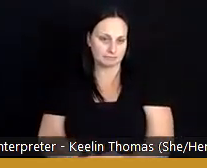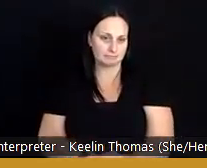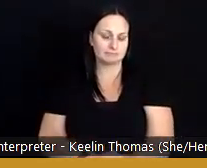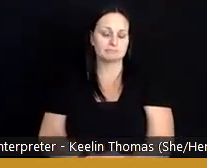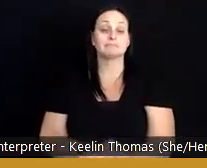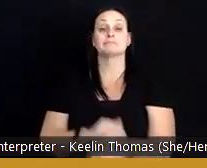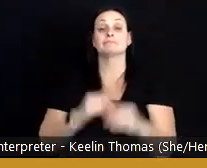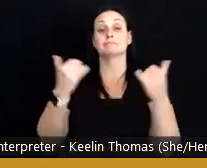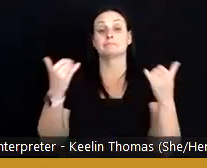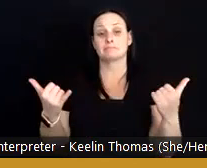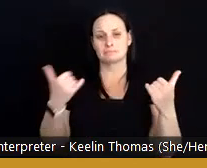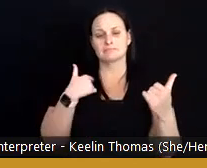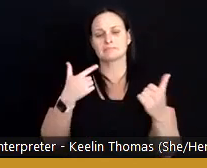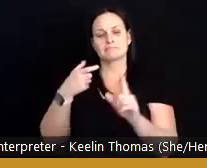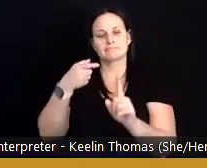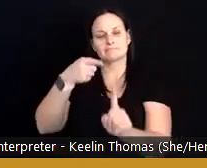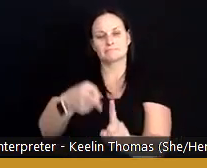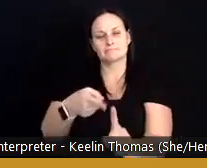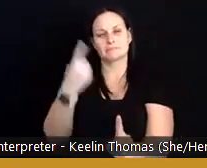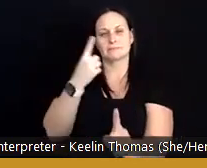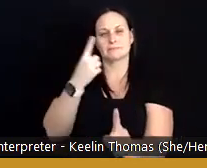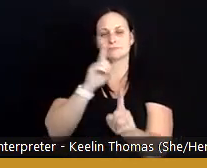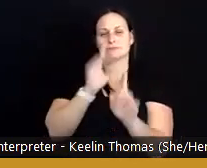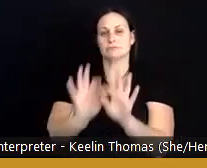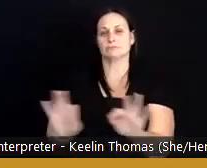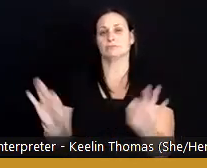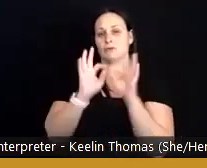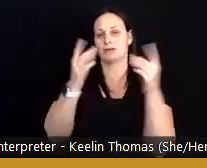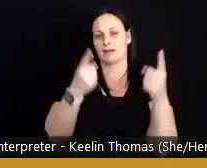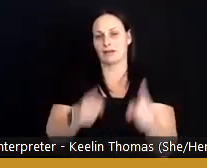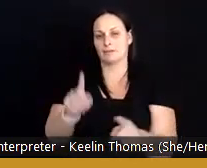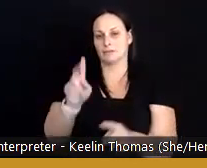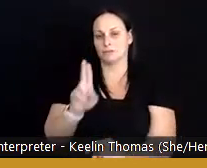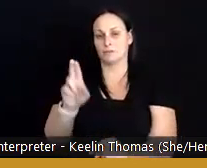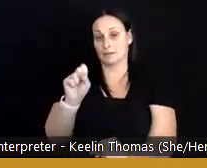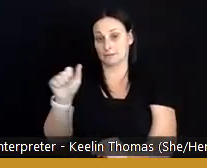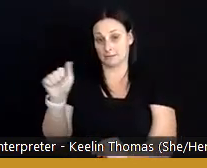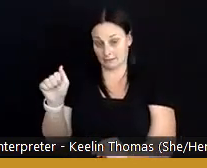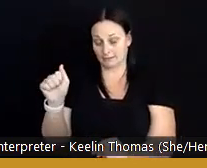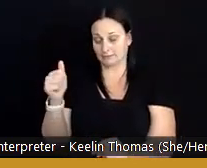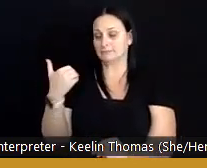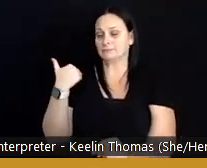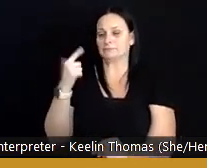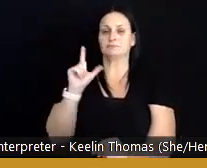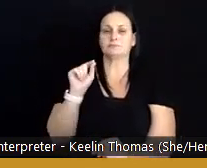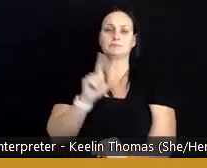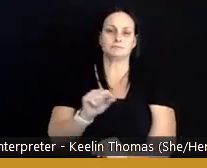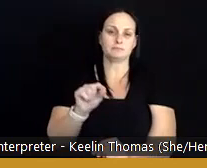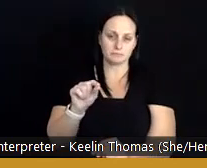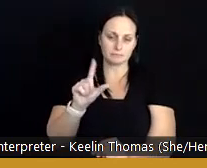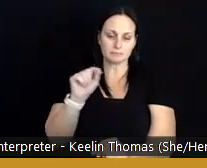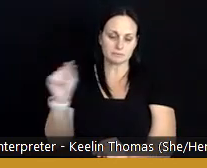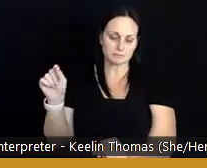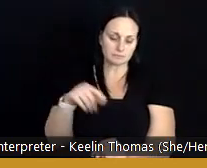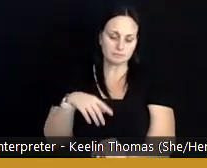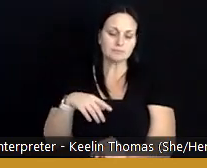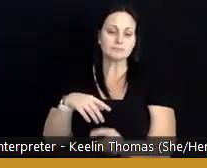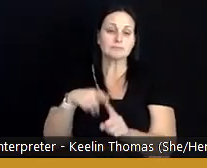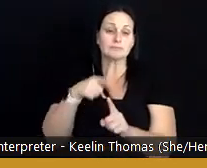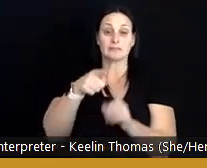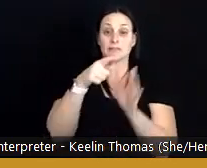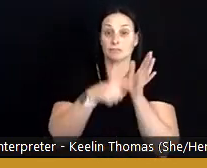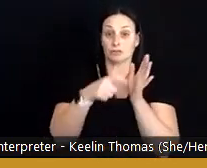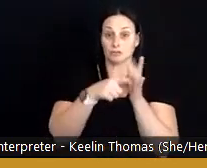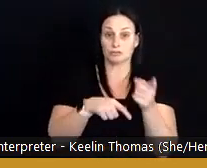your attention to something really important that happened in the United States in 2020. This article